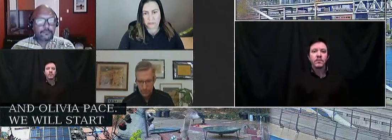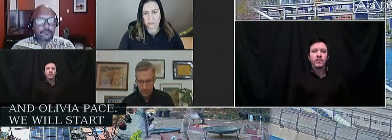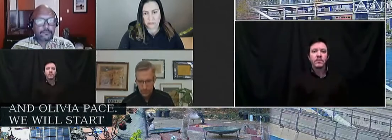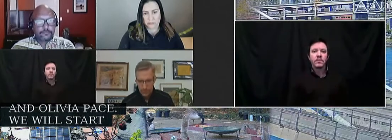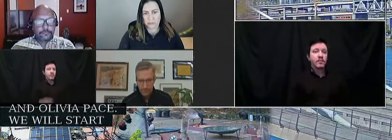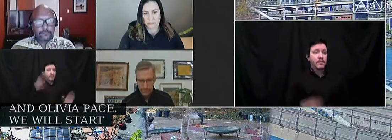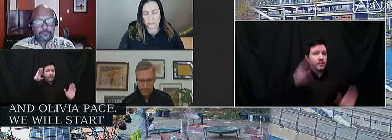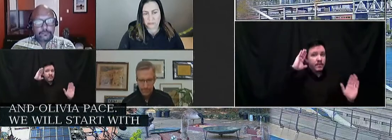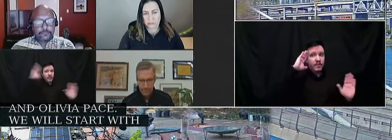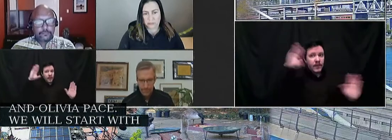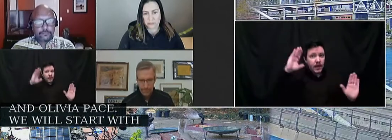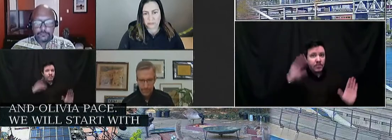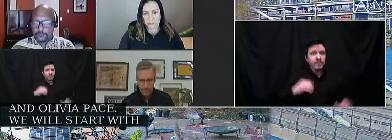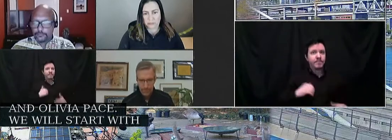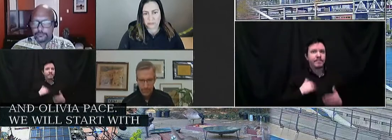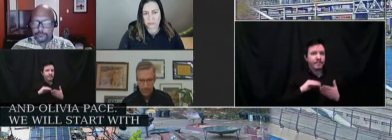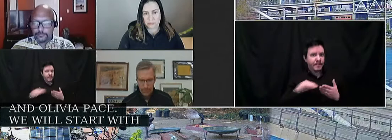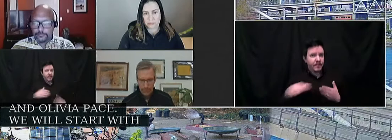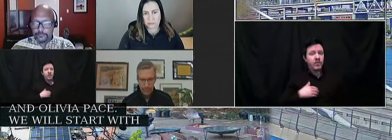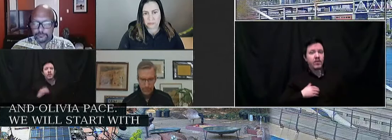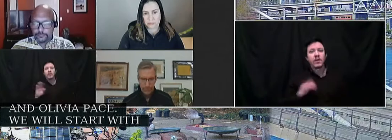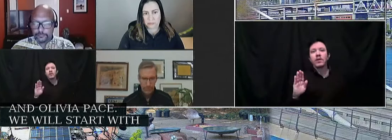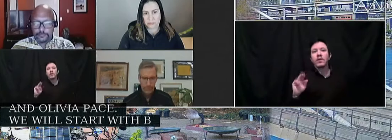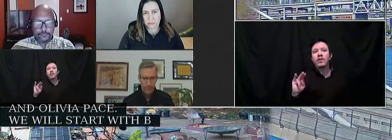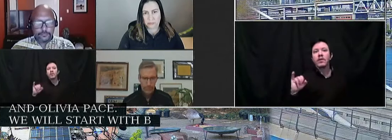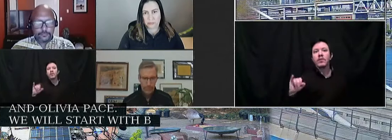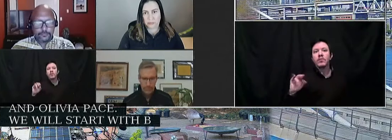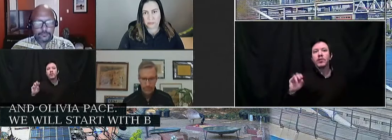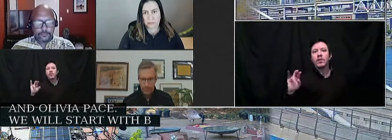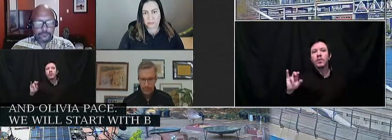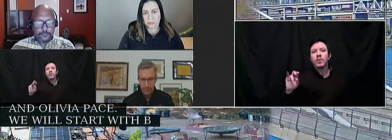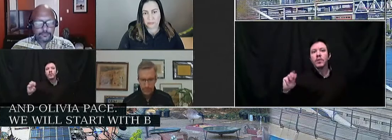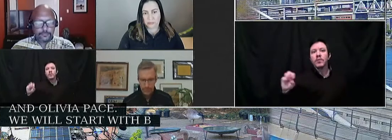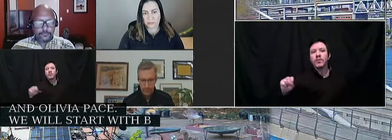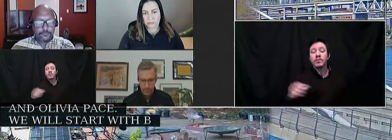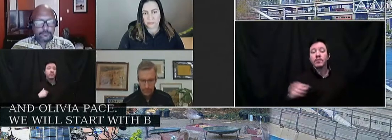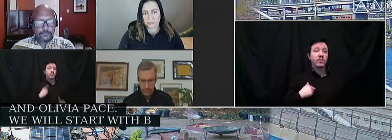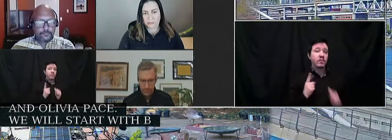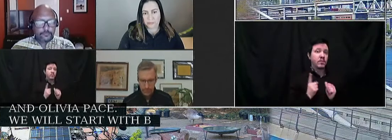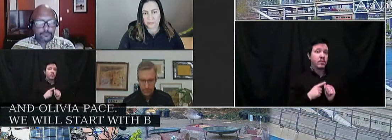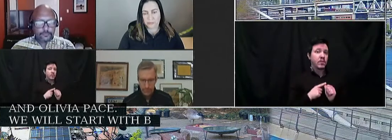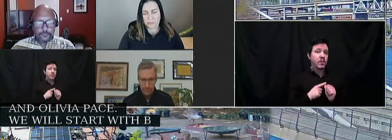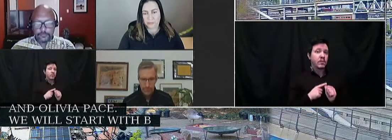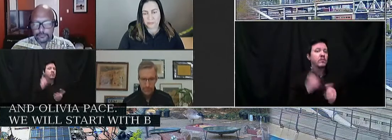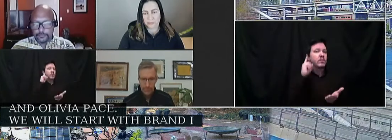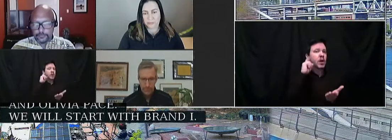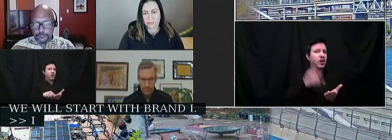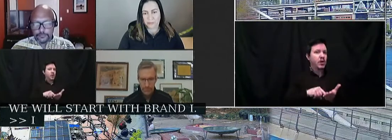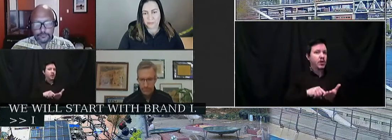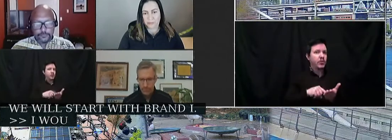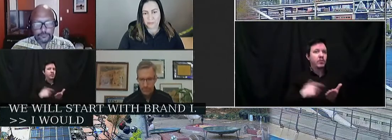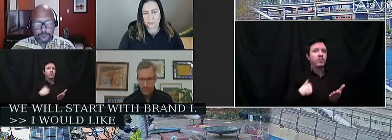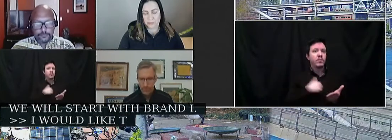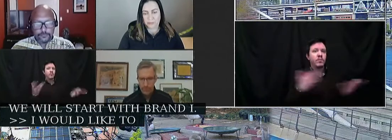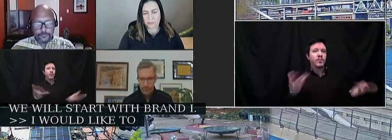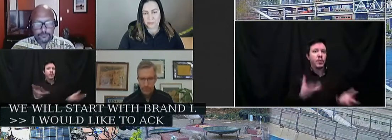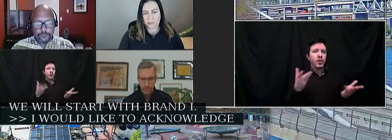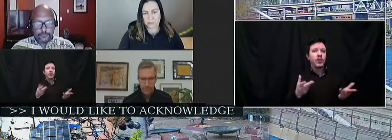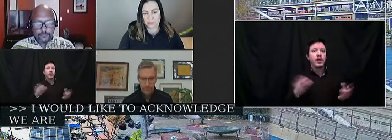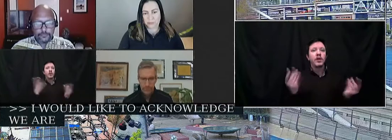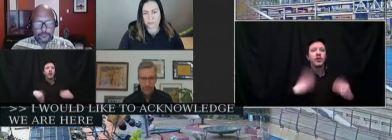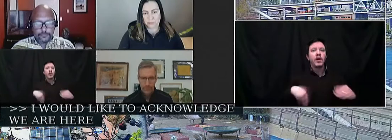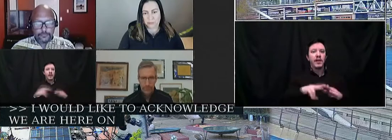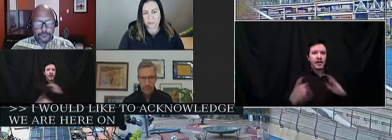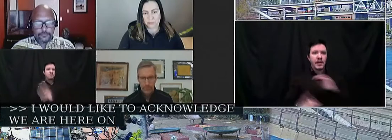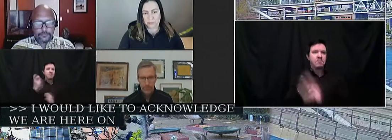Hello. Pardon me. My name is Brandy Williams. First off, I'd like to acknowledge that we are here on stolen land